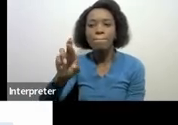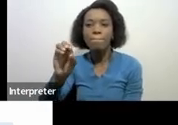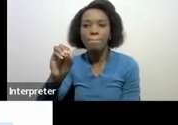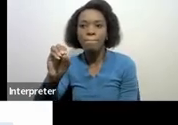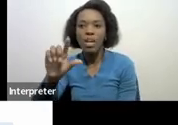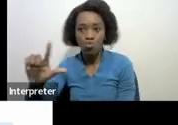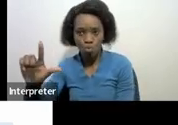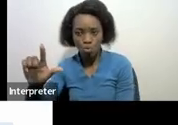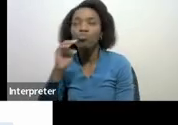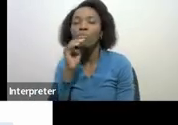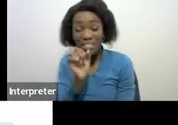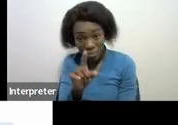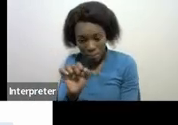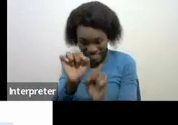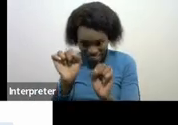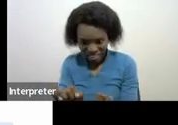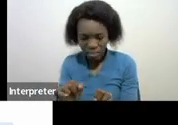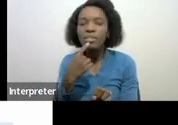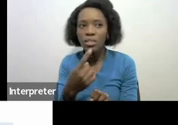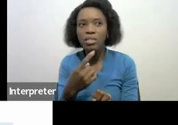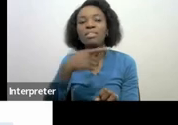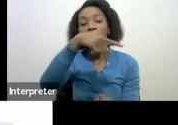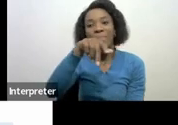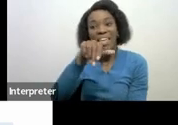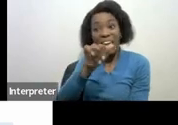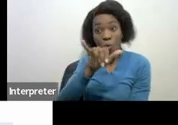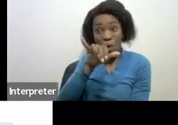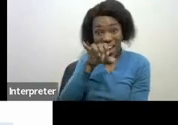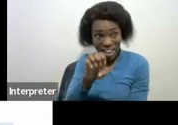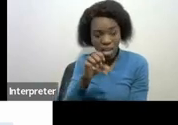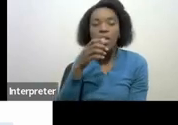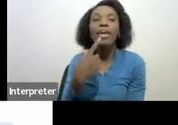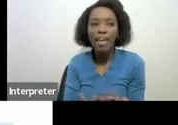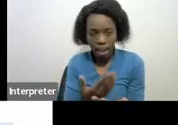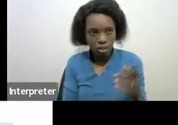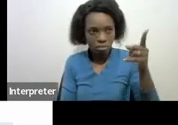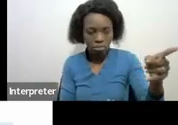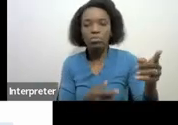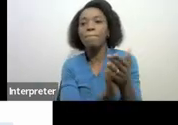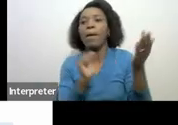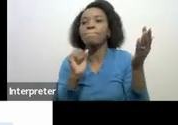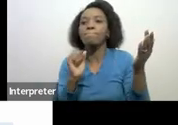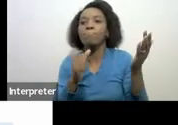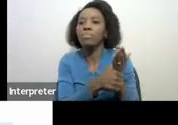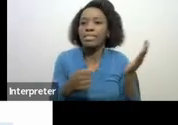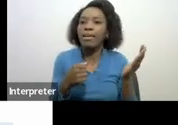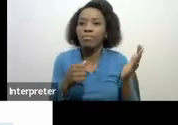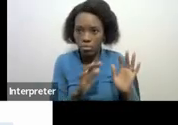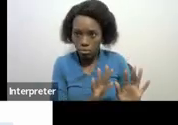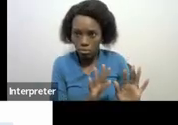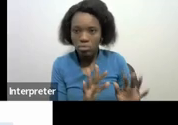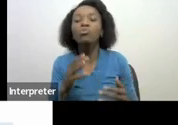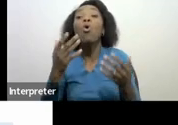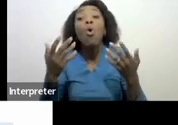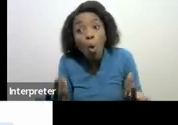your pay as you and we have to withheld so that they can pay over to SARS or is either you also talk to agent